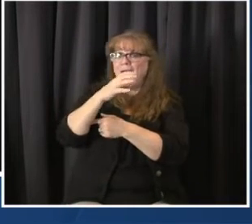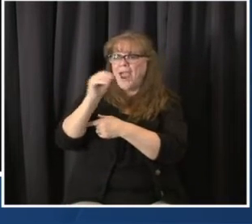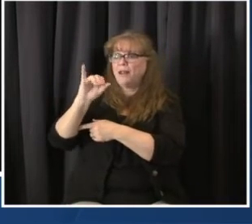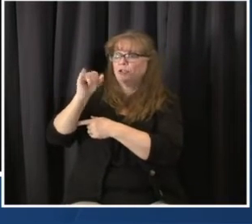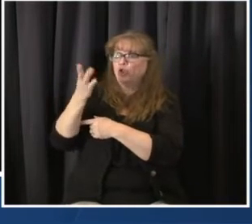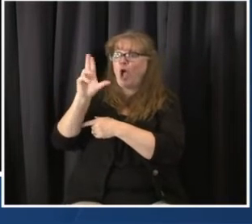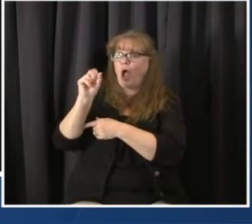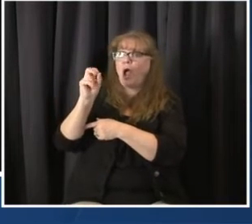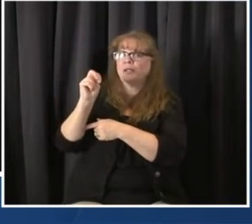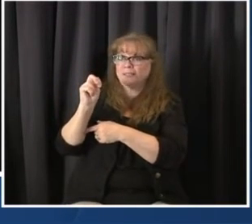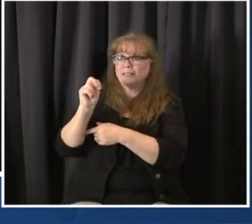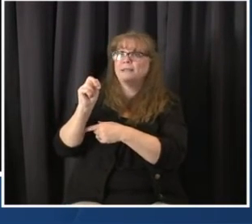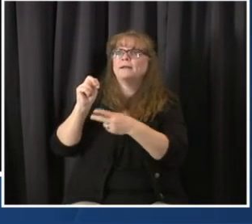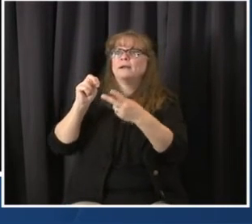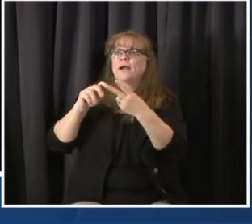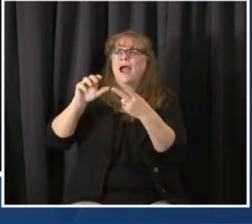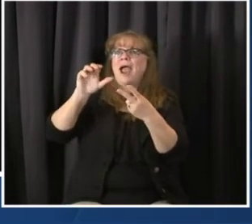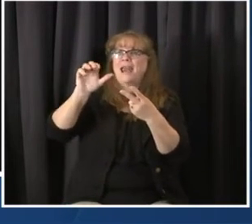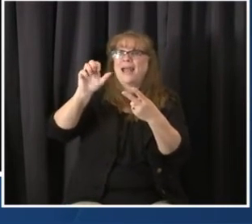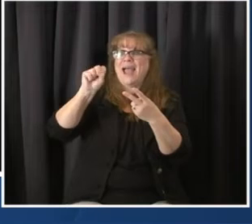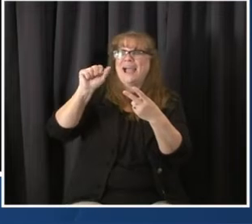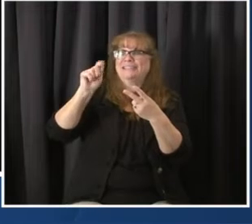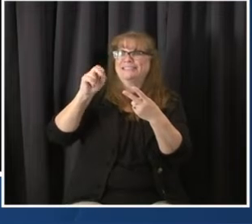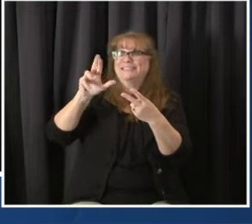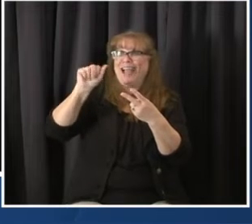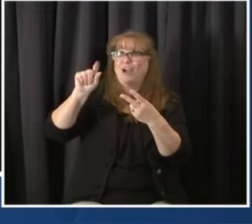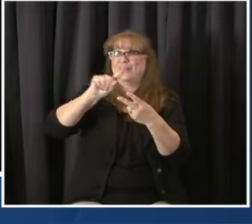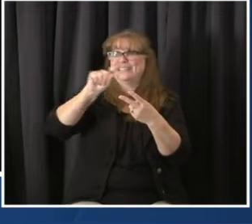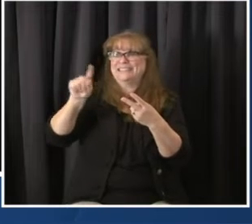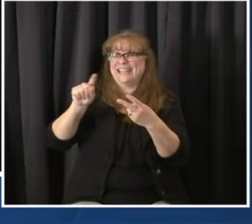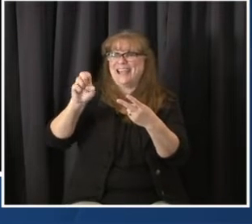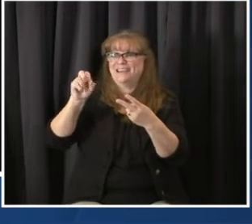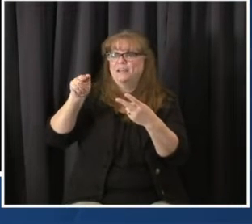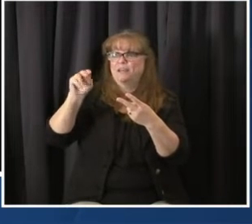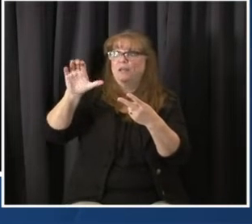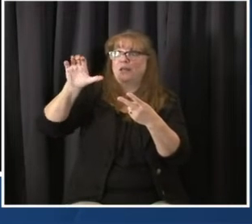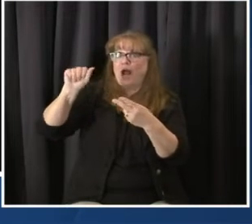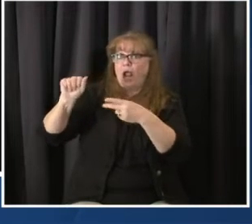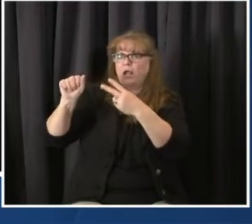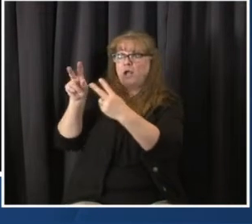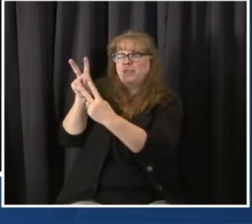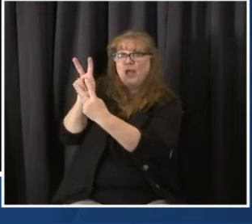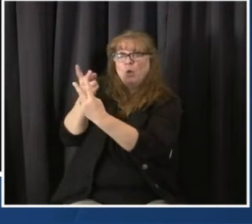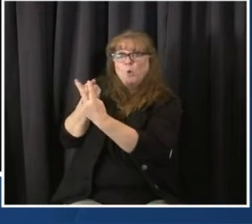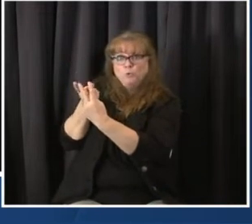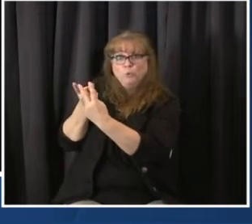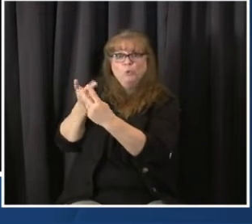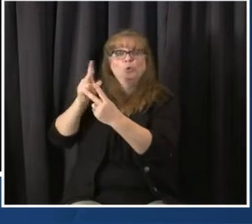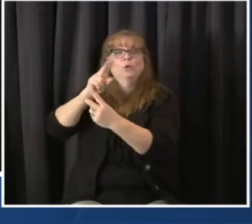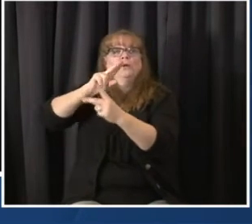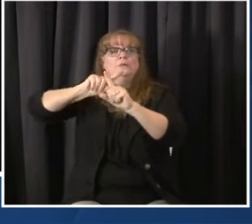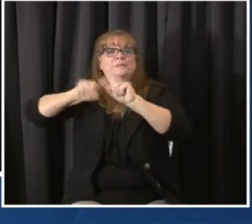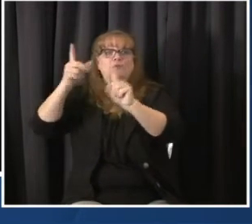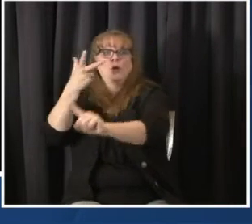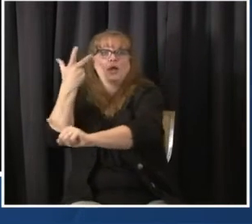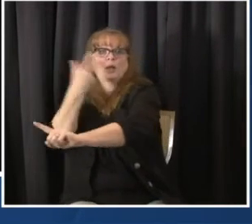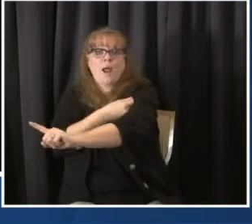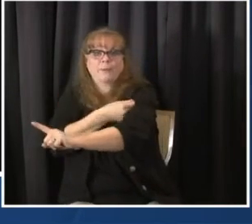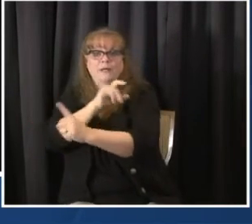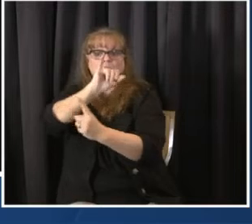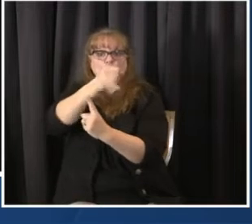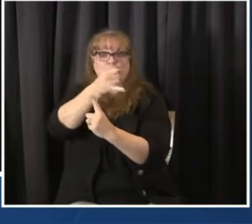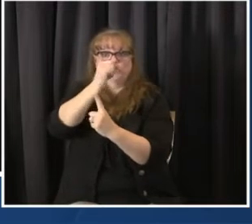Johnson might be approved and come online sometime in the next month. That would that would speed up our capacity of getting people 70 up